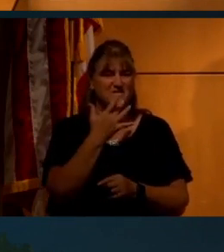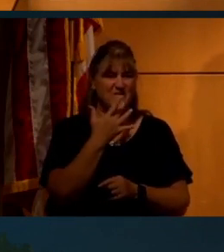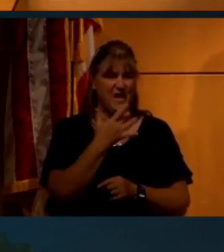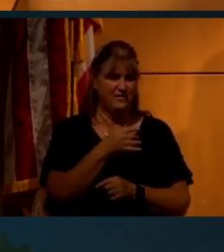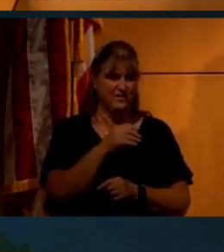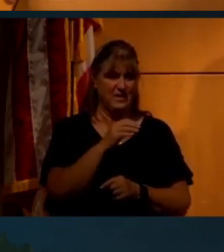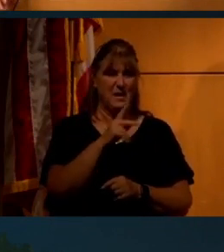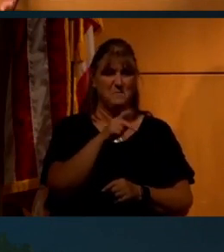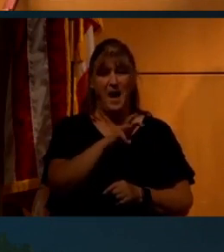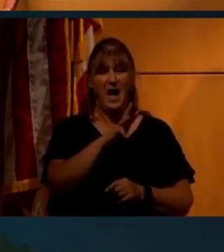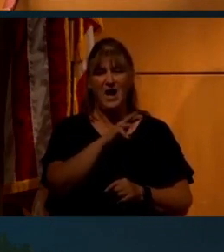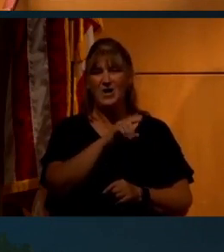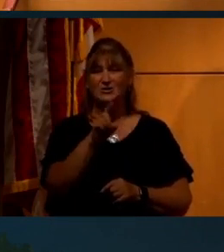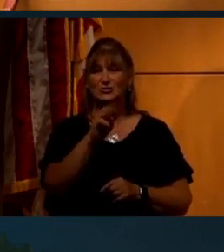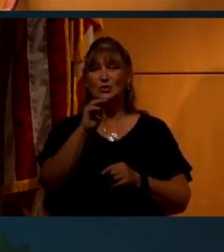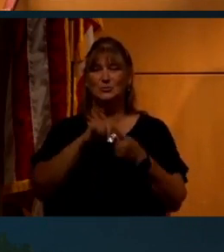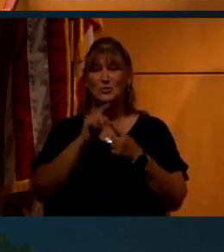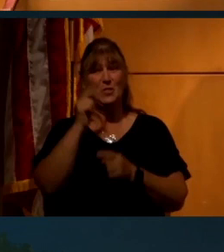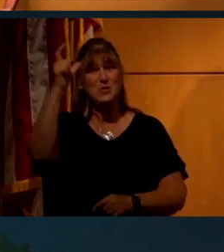was pow, zoom to the moon.